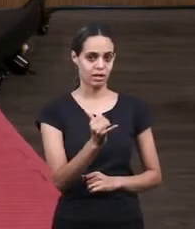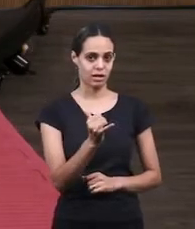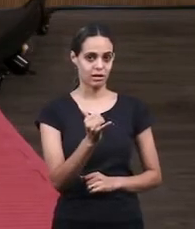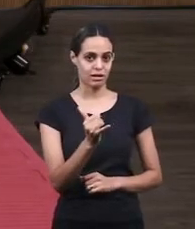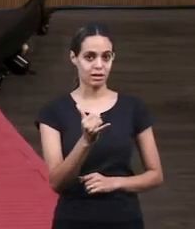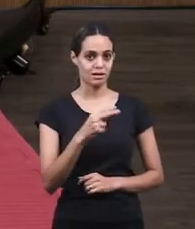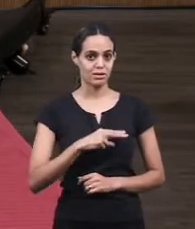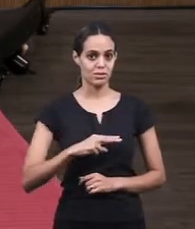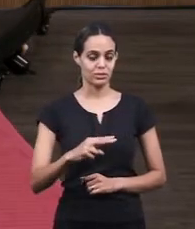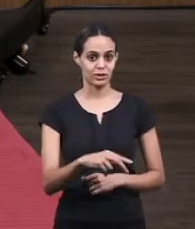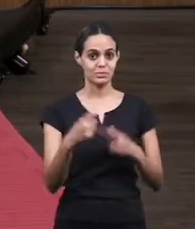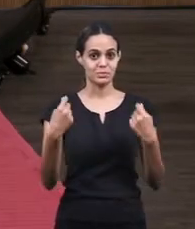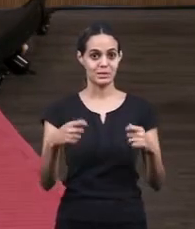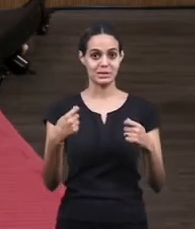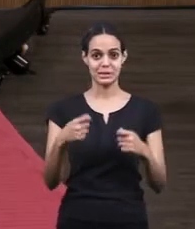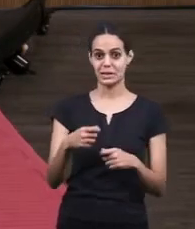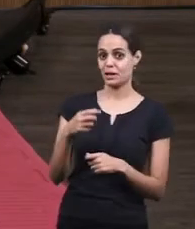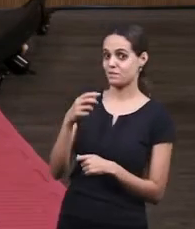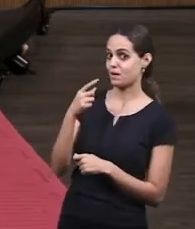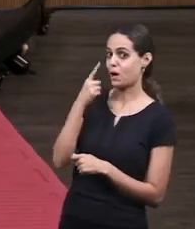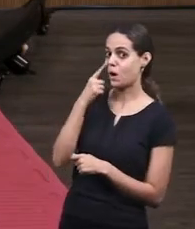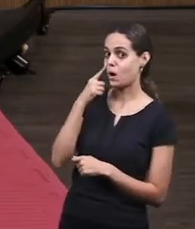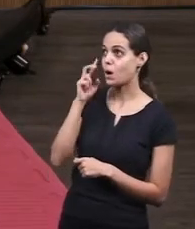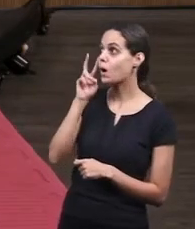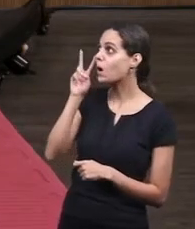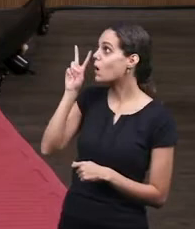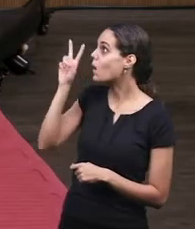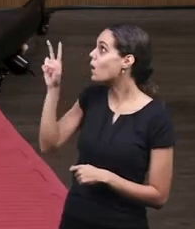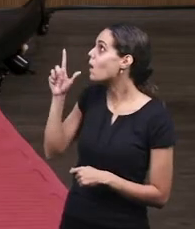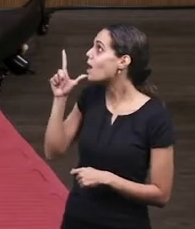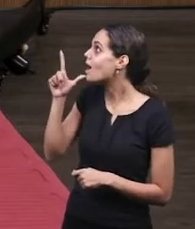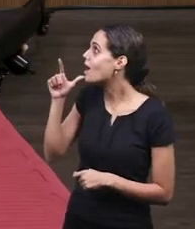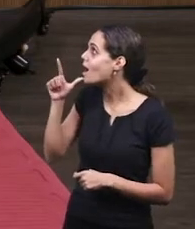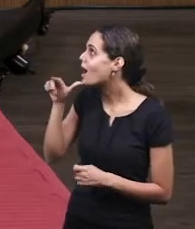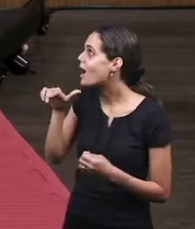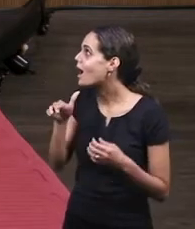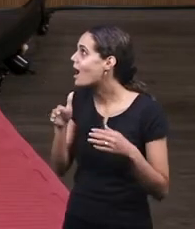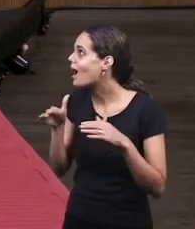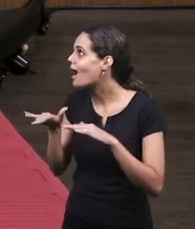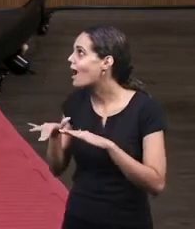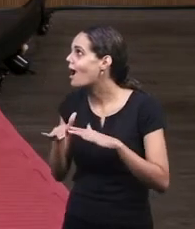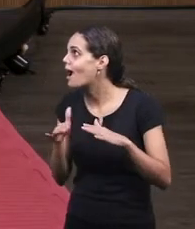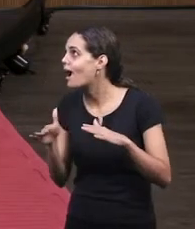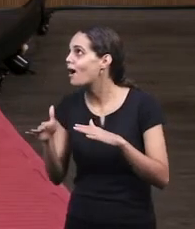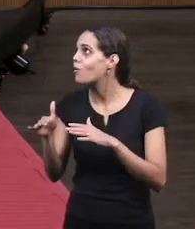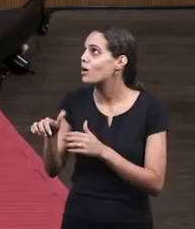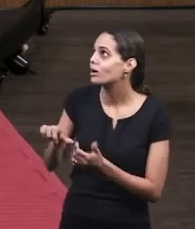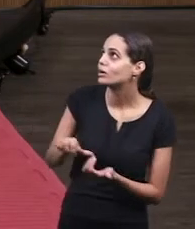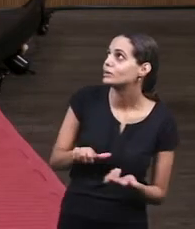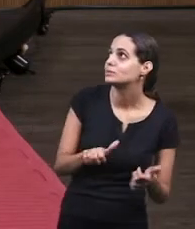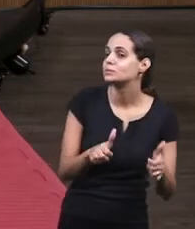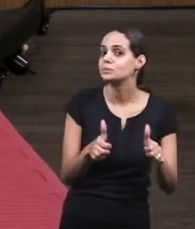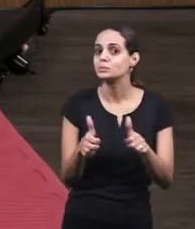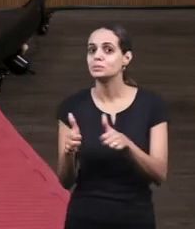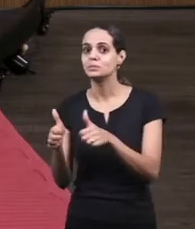had to you know what he had to be born by the water and the spirit